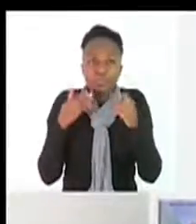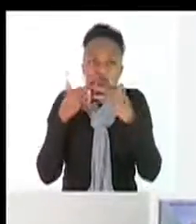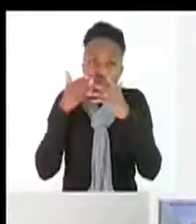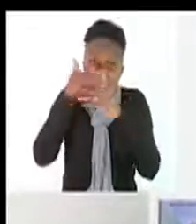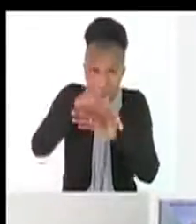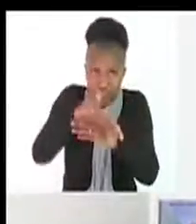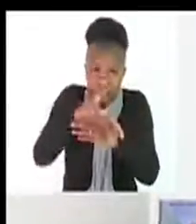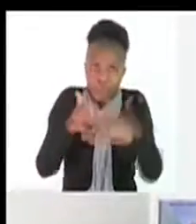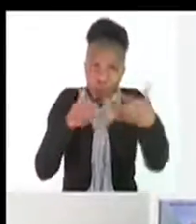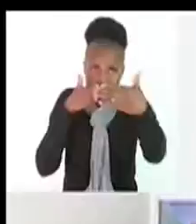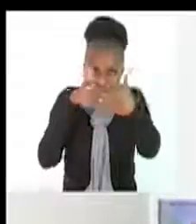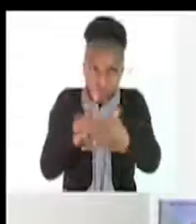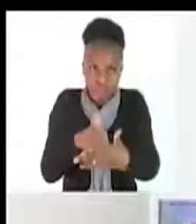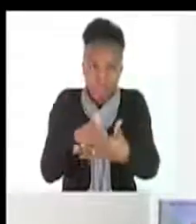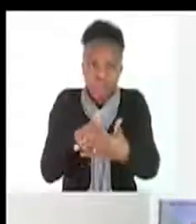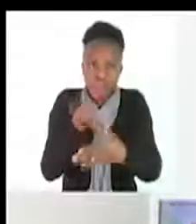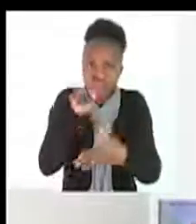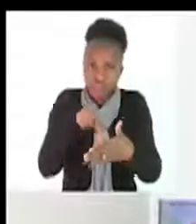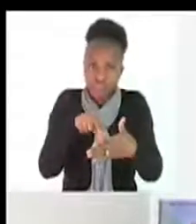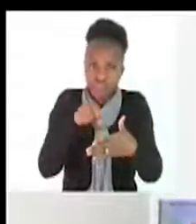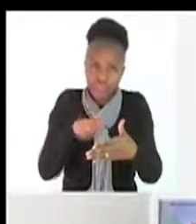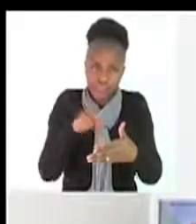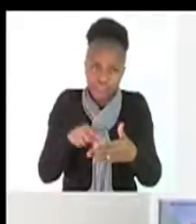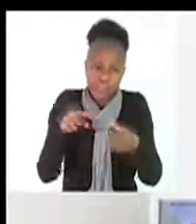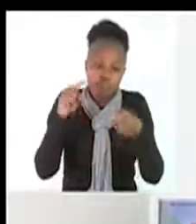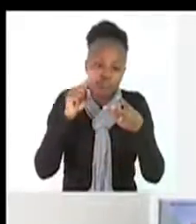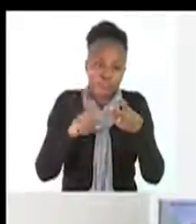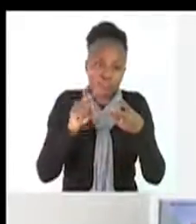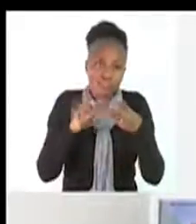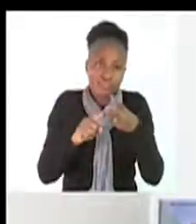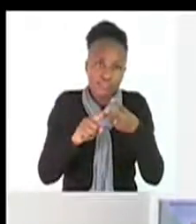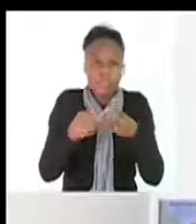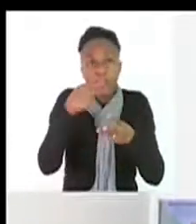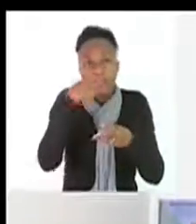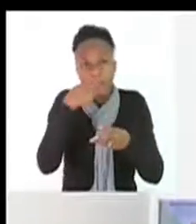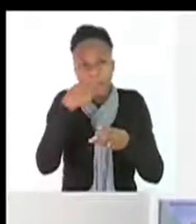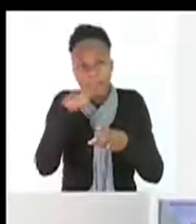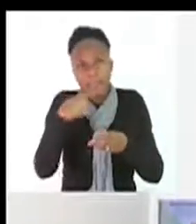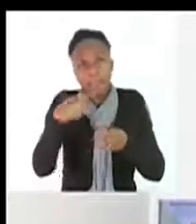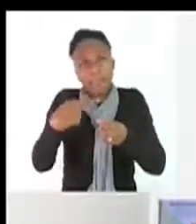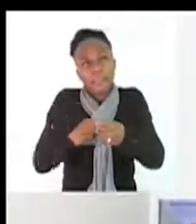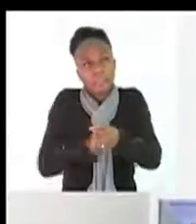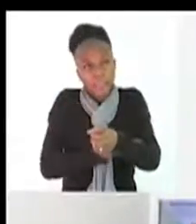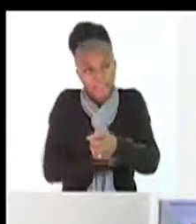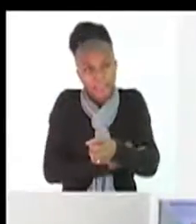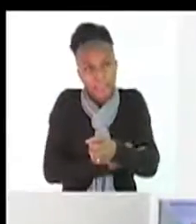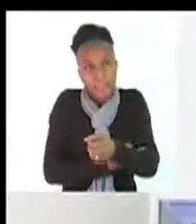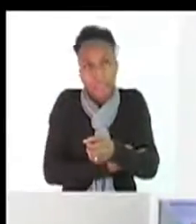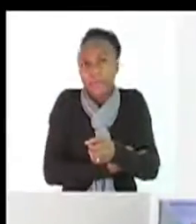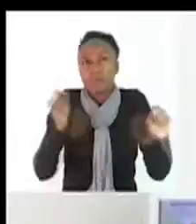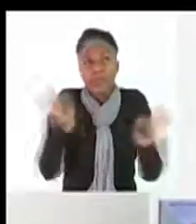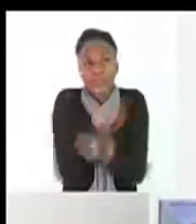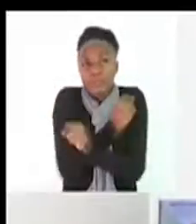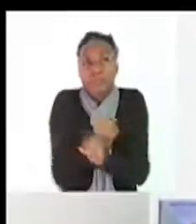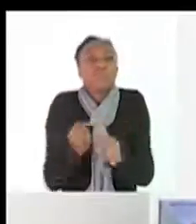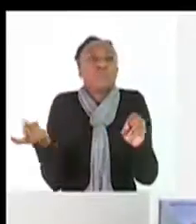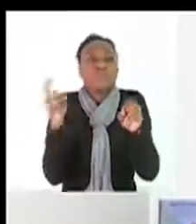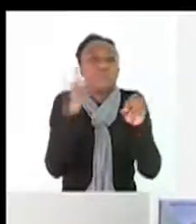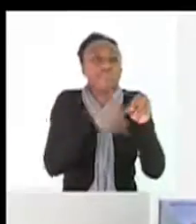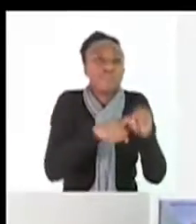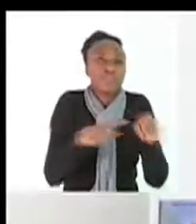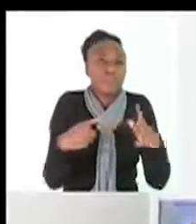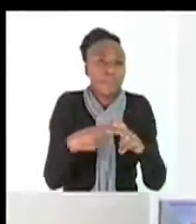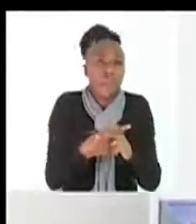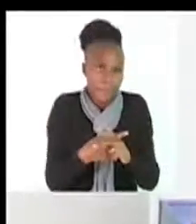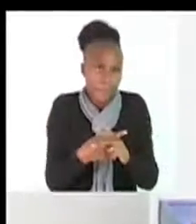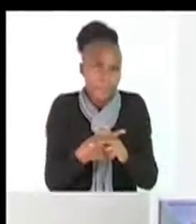And then the next method is contraceptives. Contraceptives, they make fertilization impossible. In other